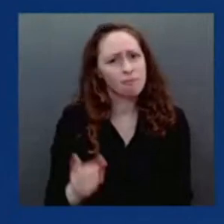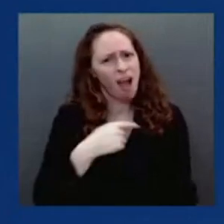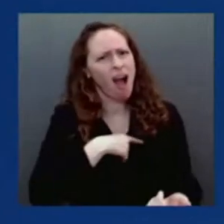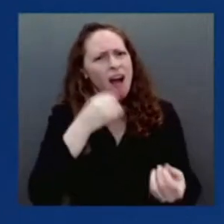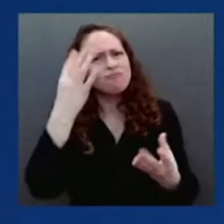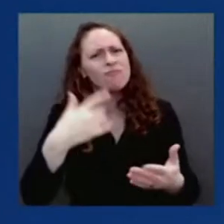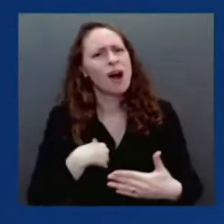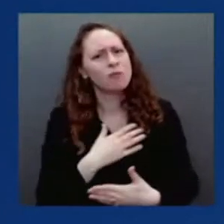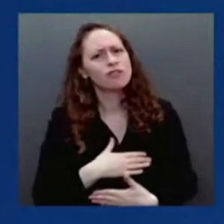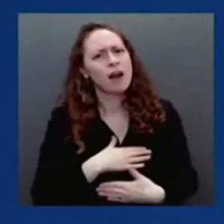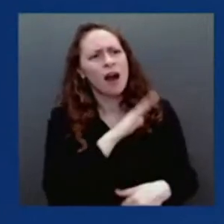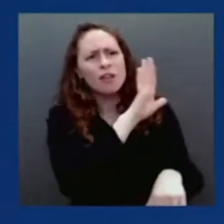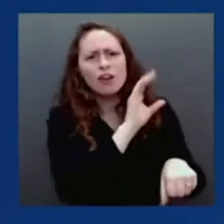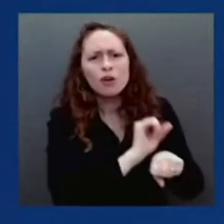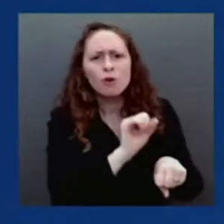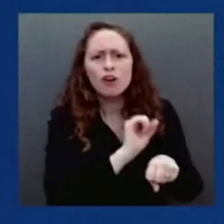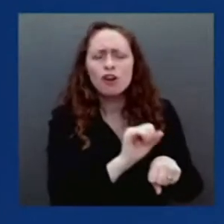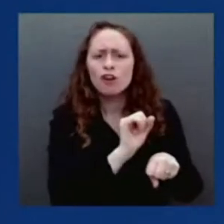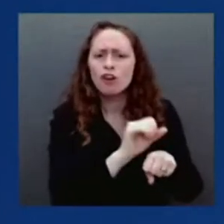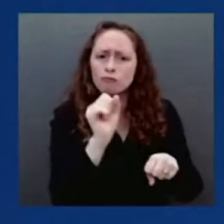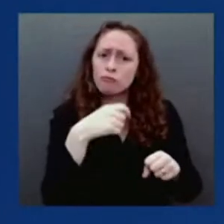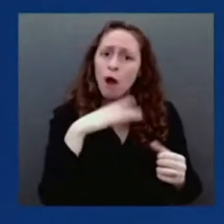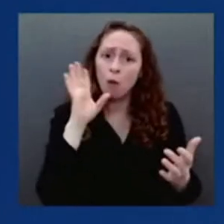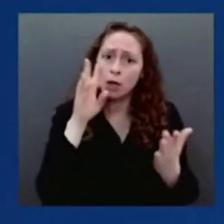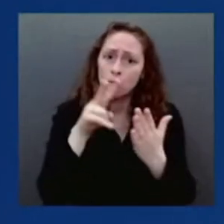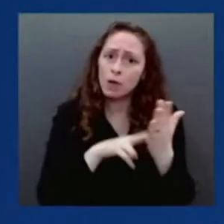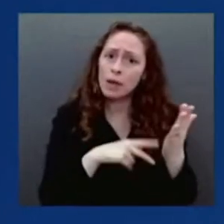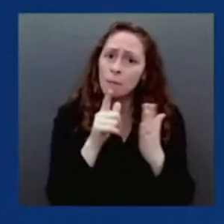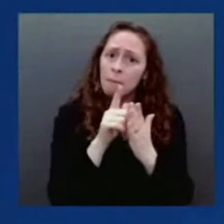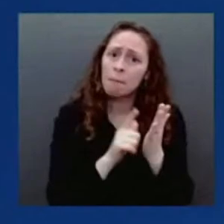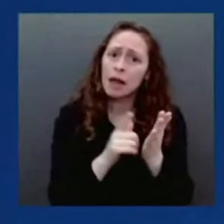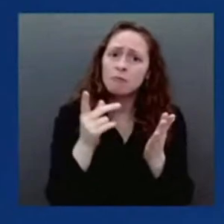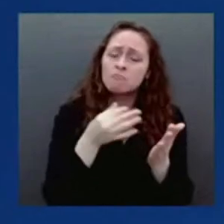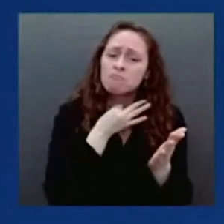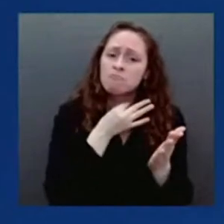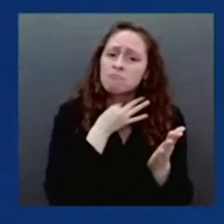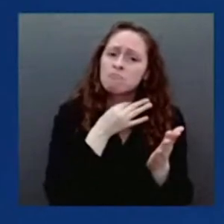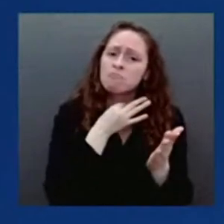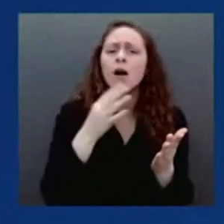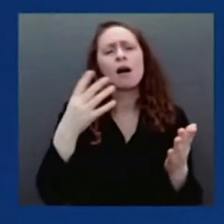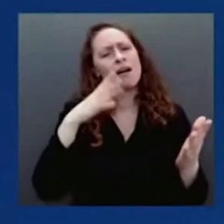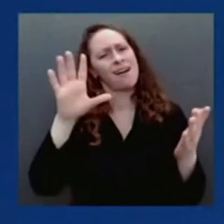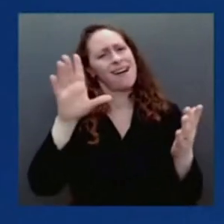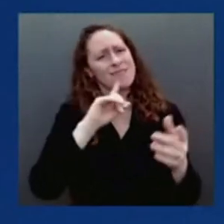bill, but also focusing on, you know, the pandemic that we have on our hands right now.